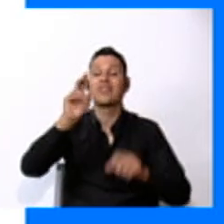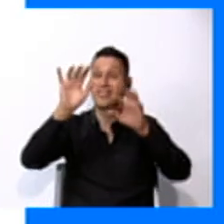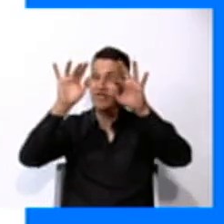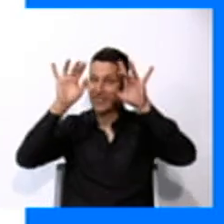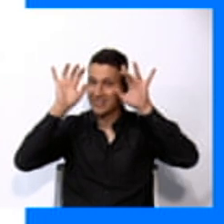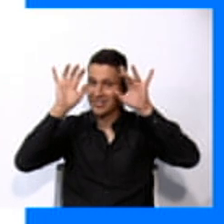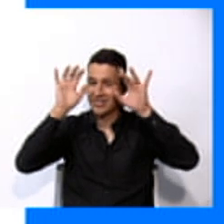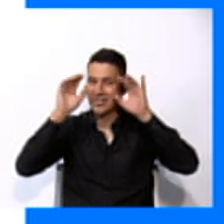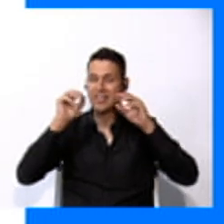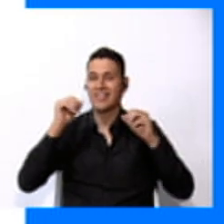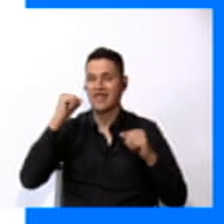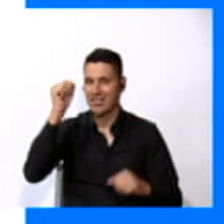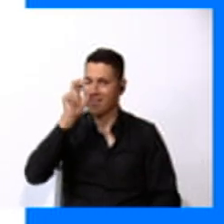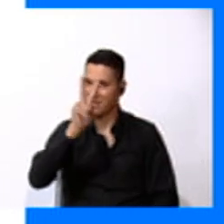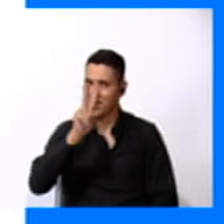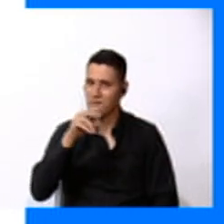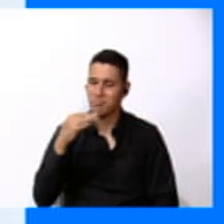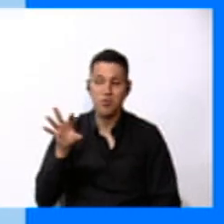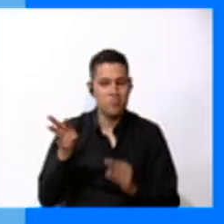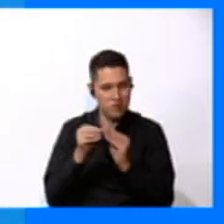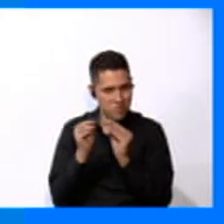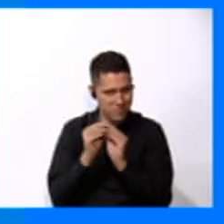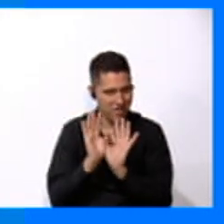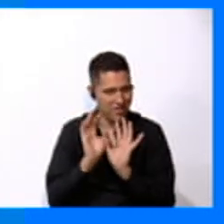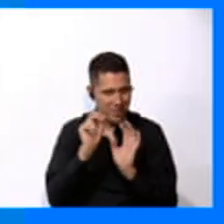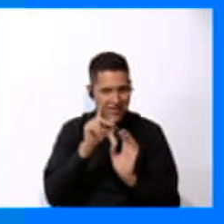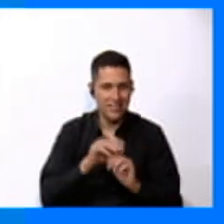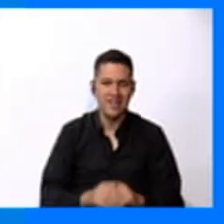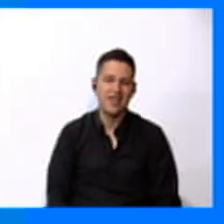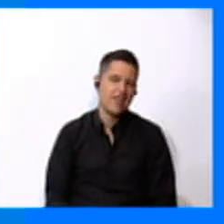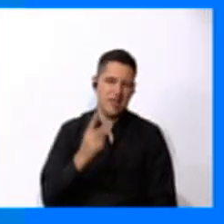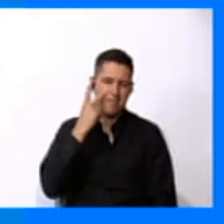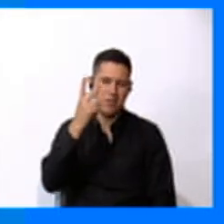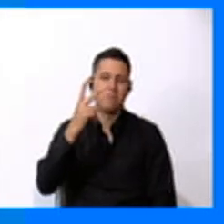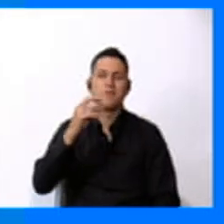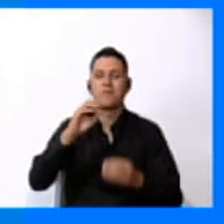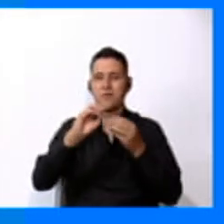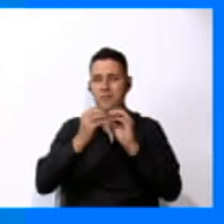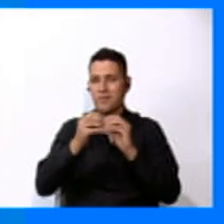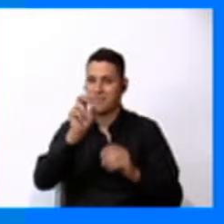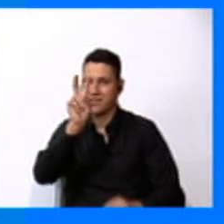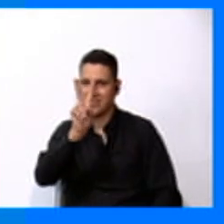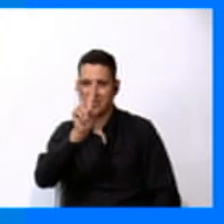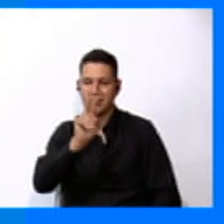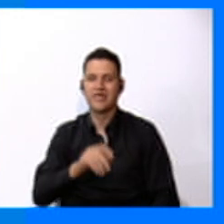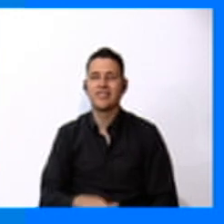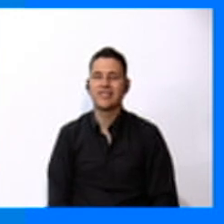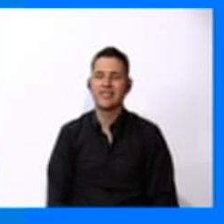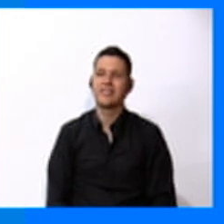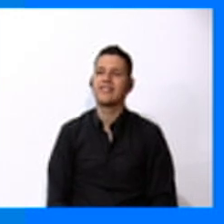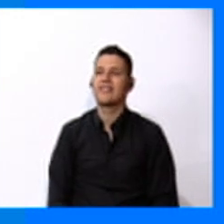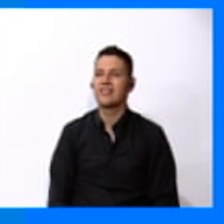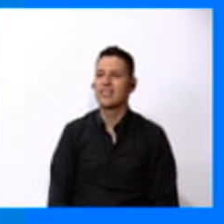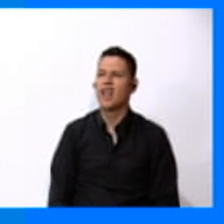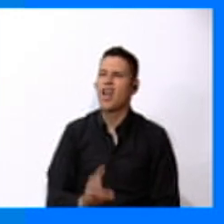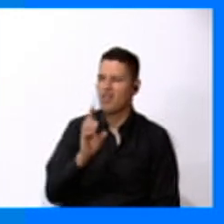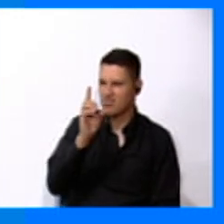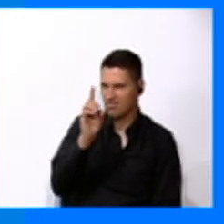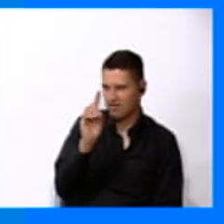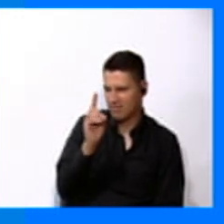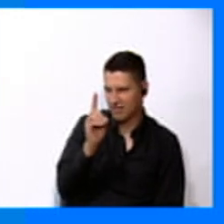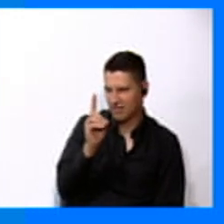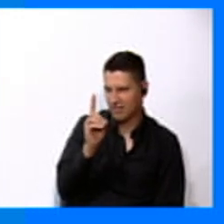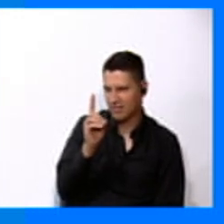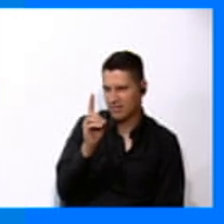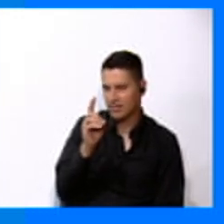dos estrellas. Vayan sumando. Let's see number two. Where is the